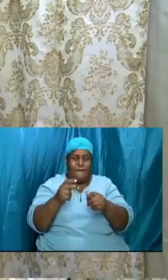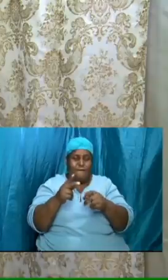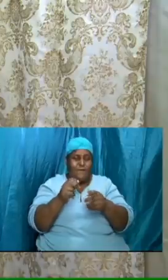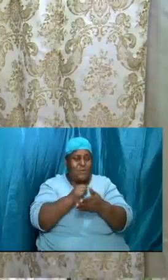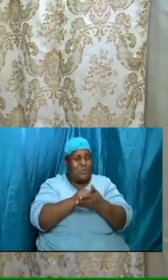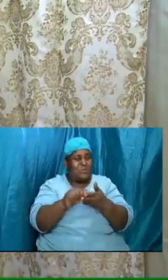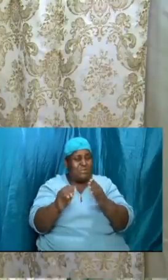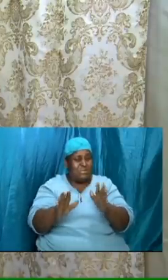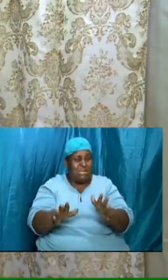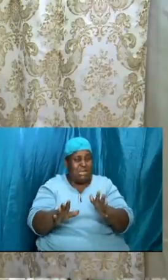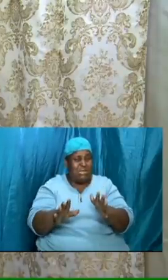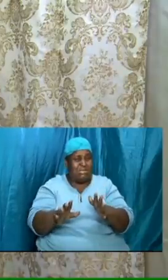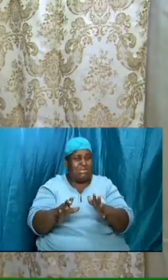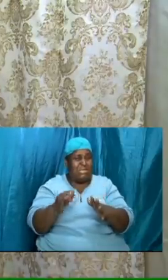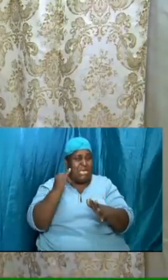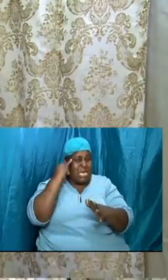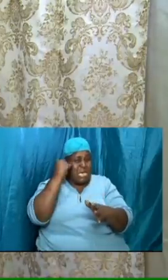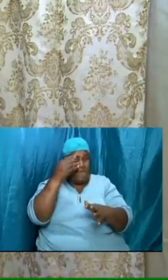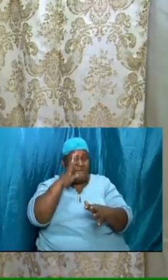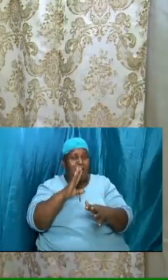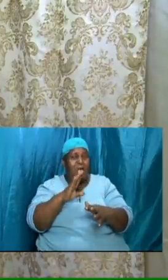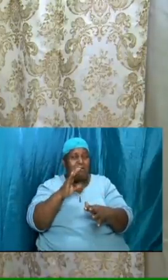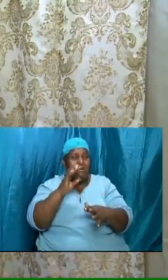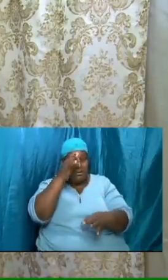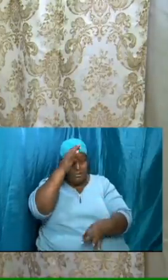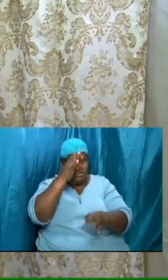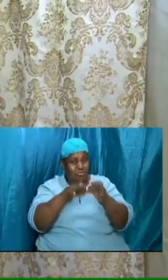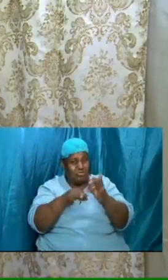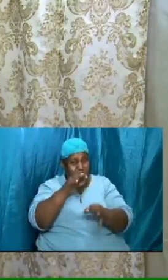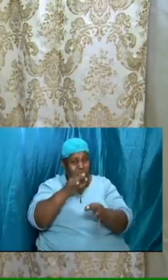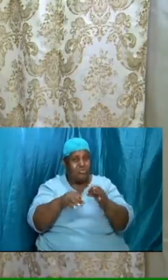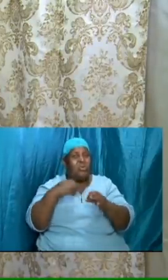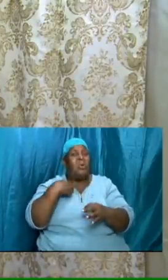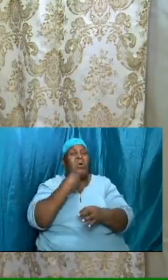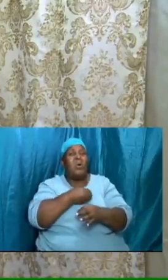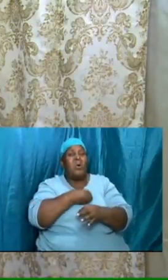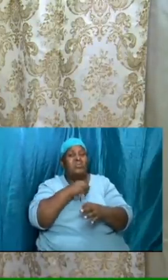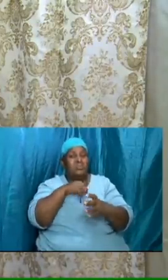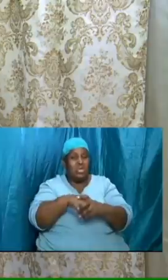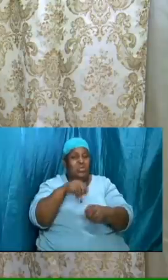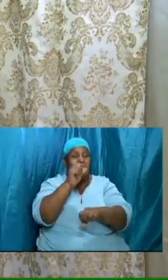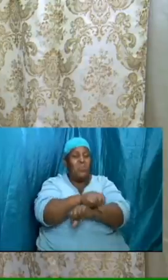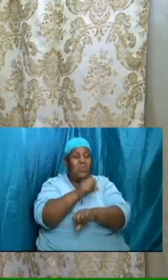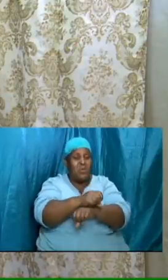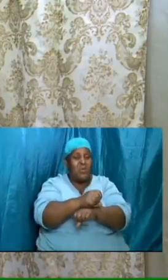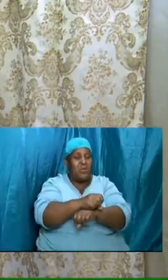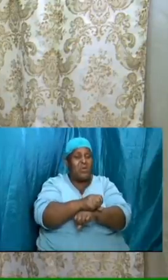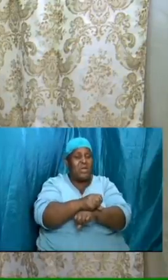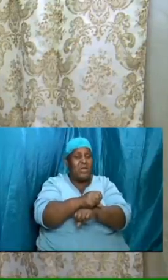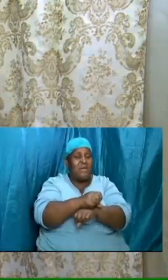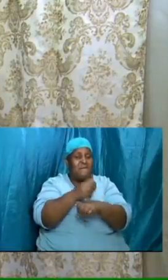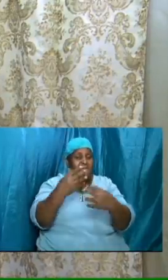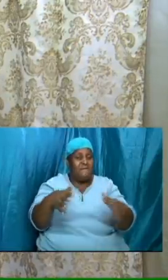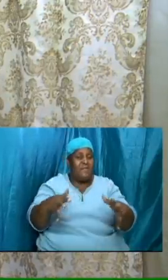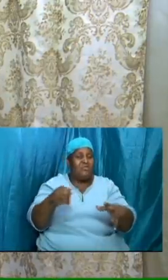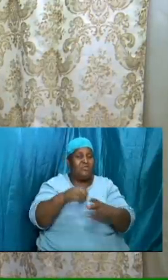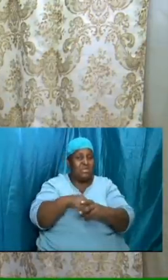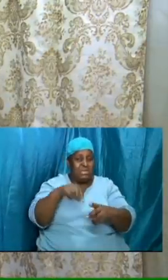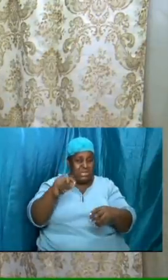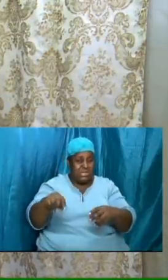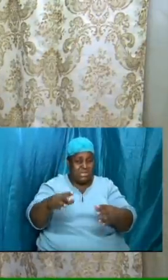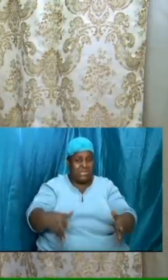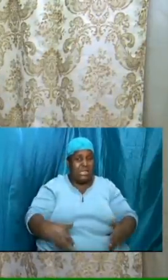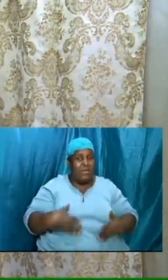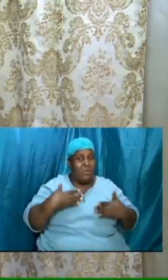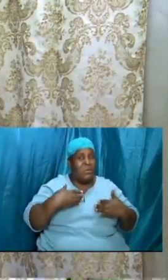god is going to judge us for works done in this life we are going to have a